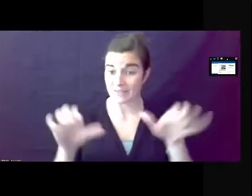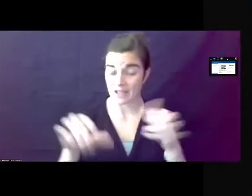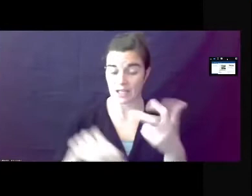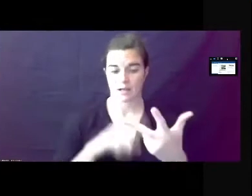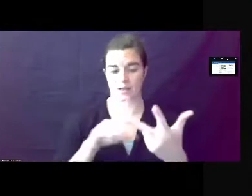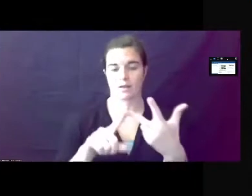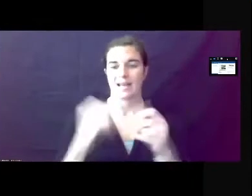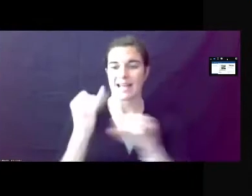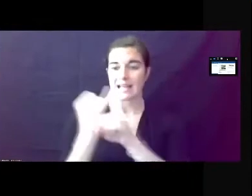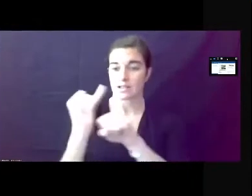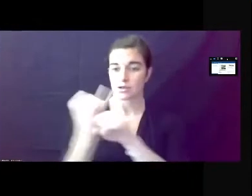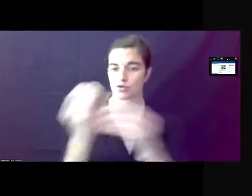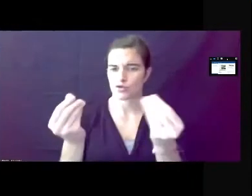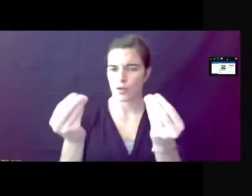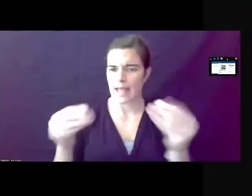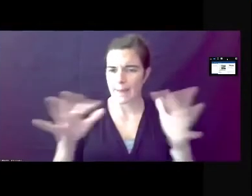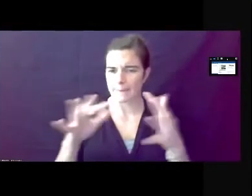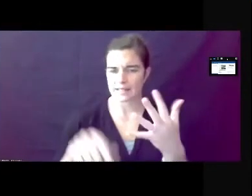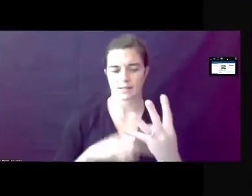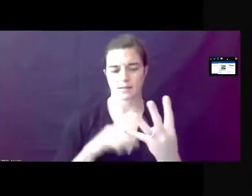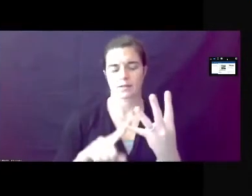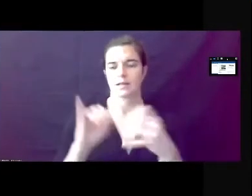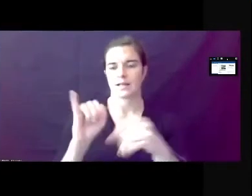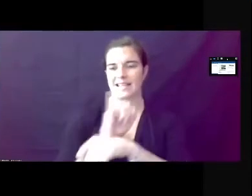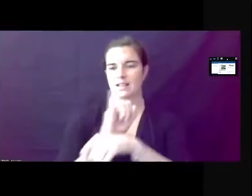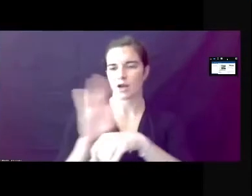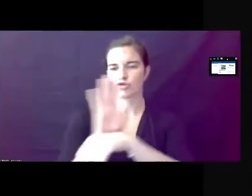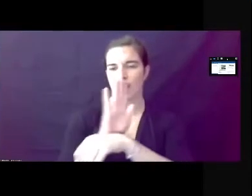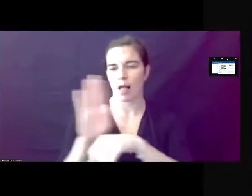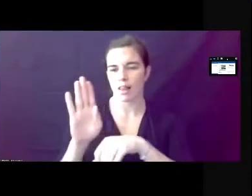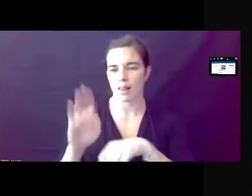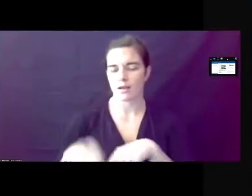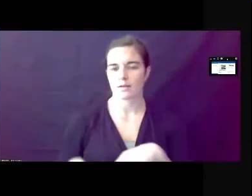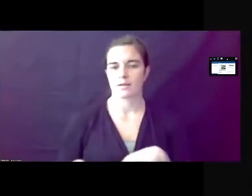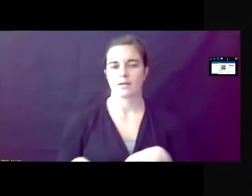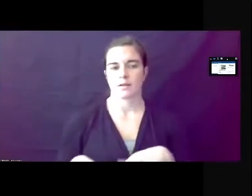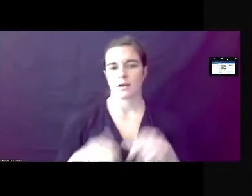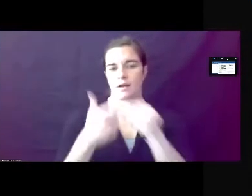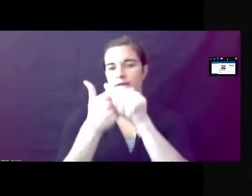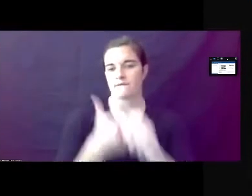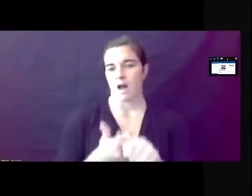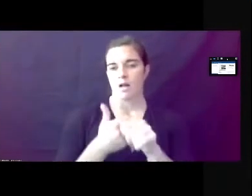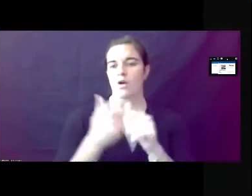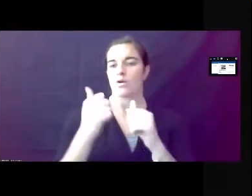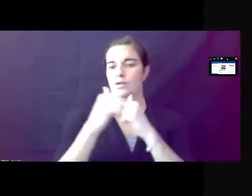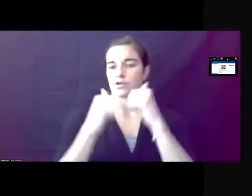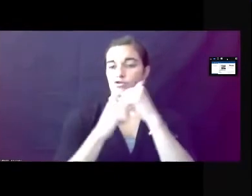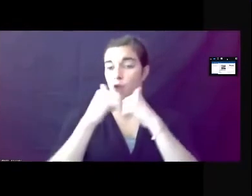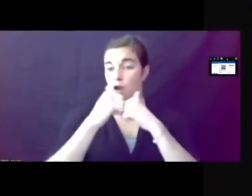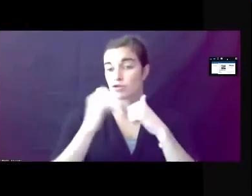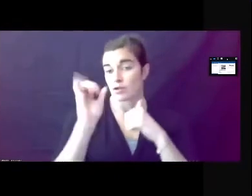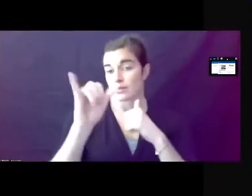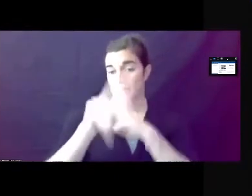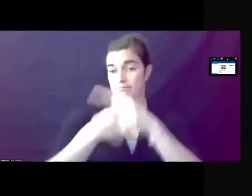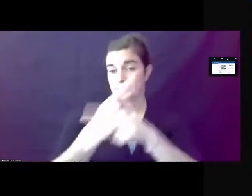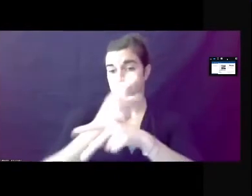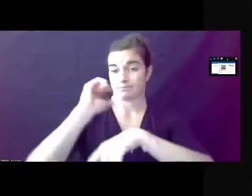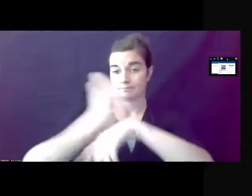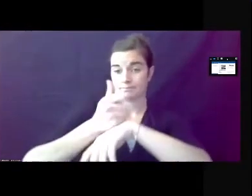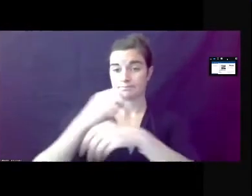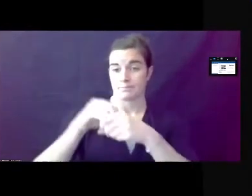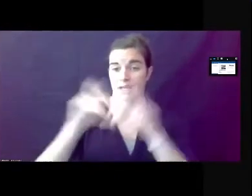institutional and campus, and industrial districts, consistent with the structure of development types established in Planned Columbia.